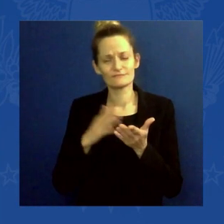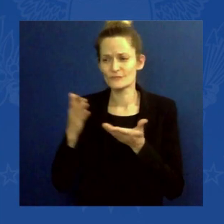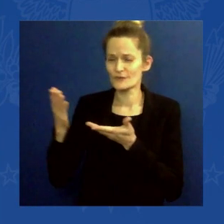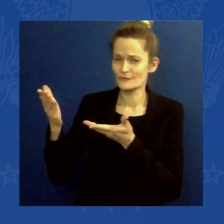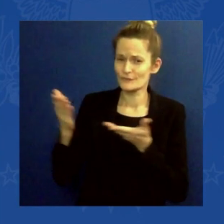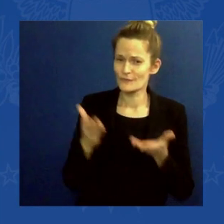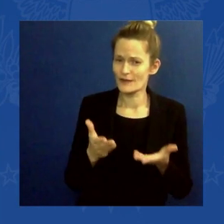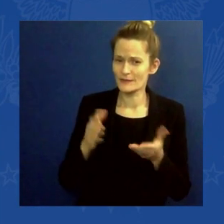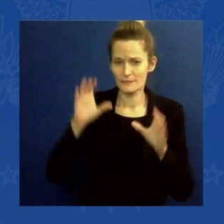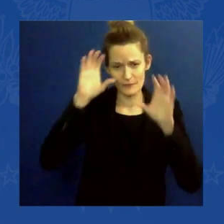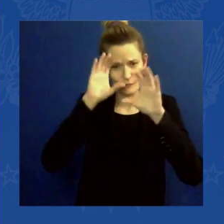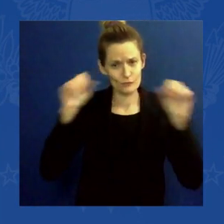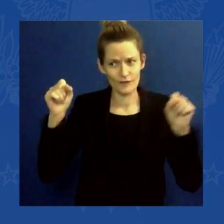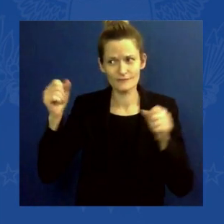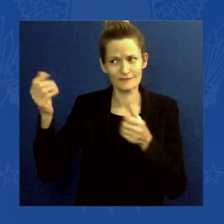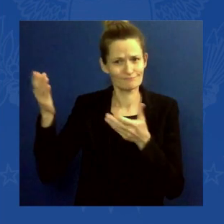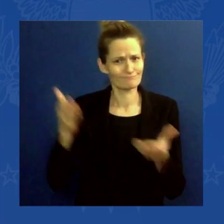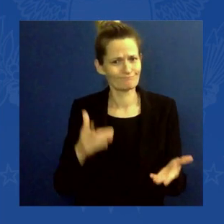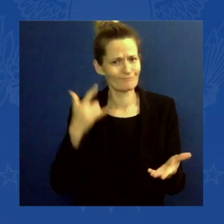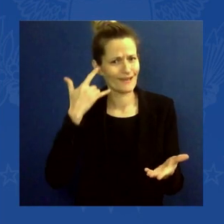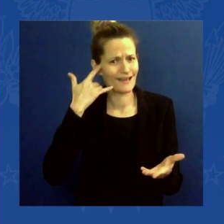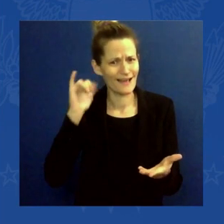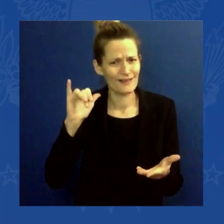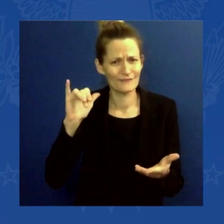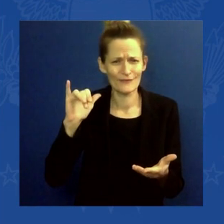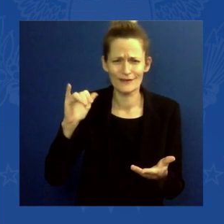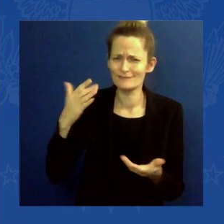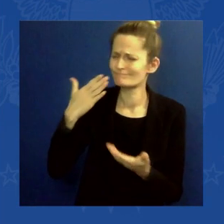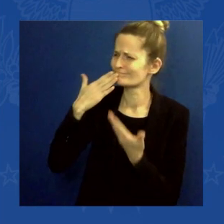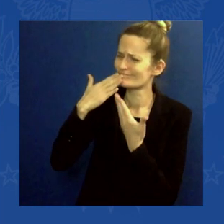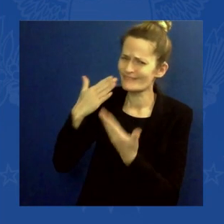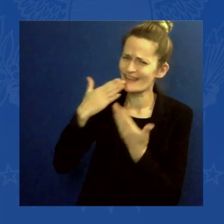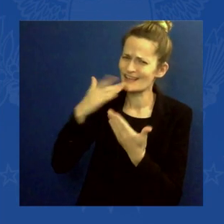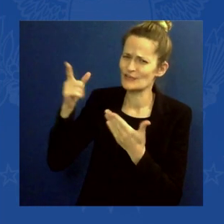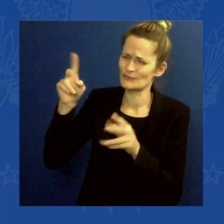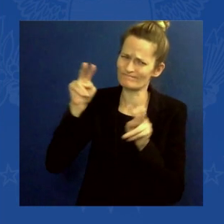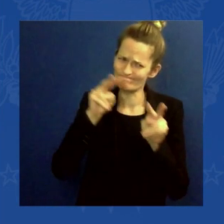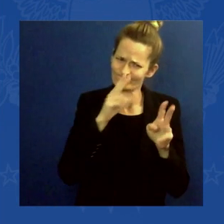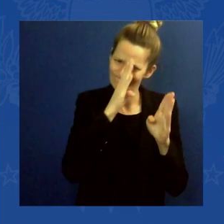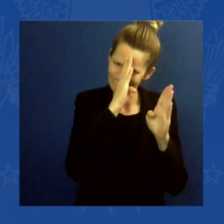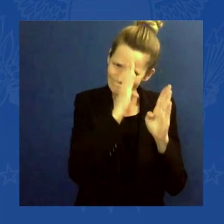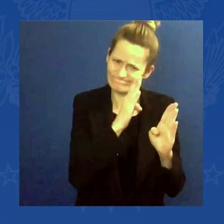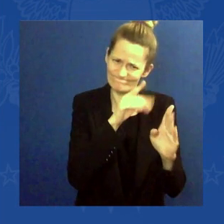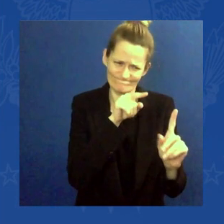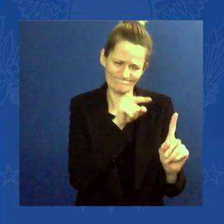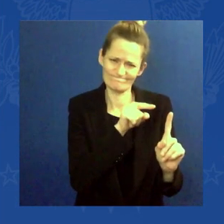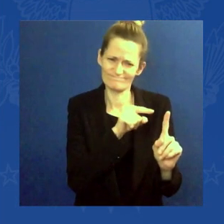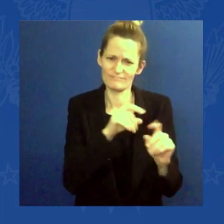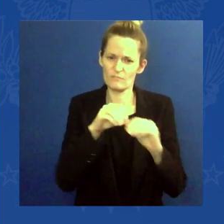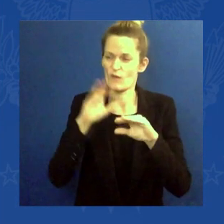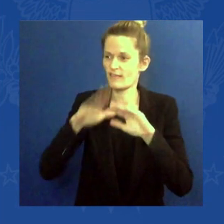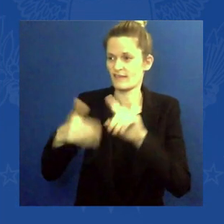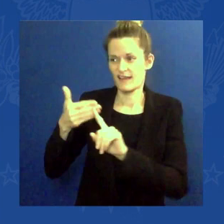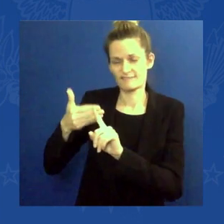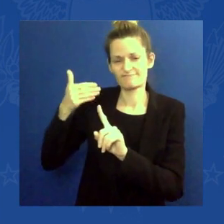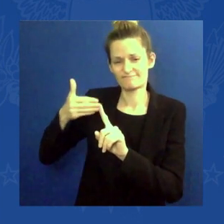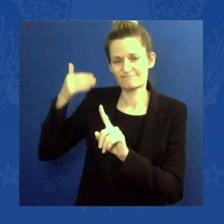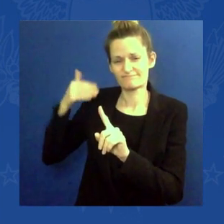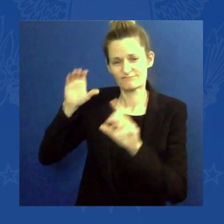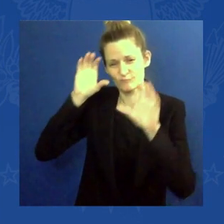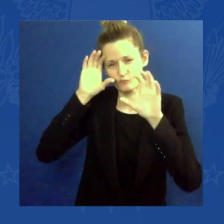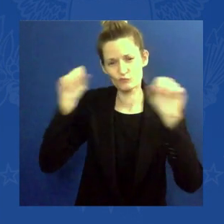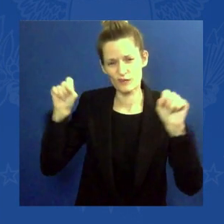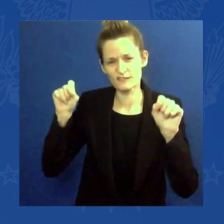focusing his attention, as no other previous administration has, on addressing the ravages of climate change, in